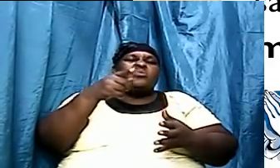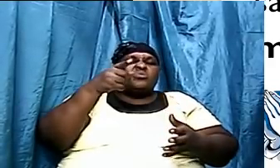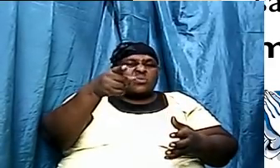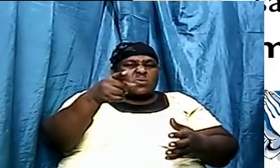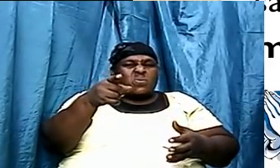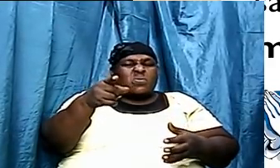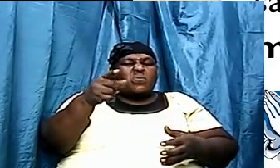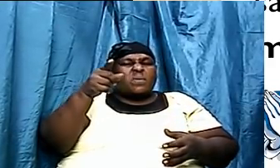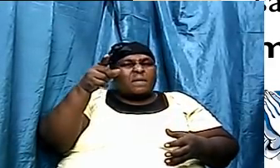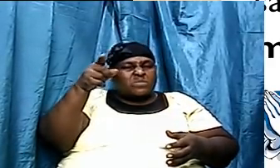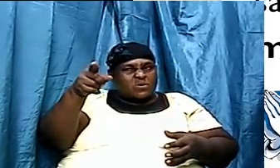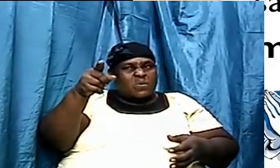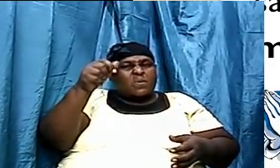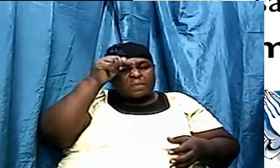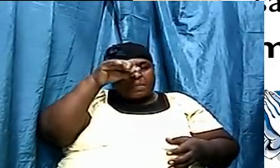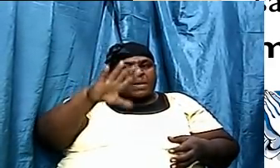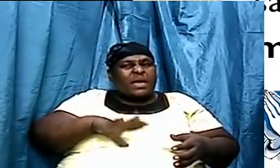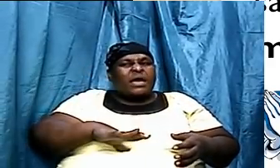interpreted it correctly.